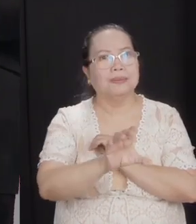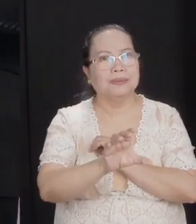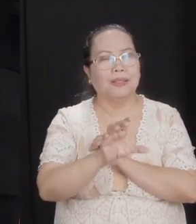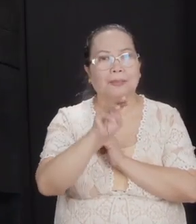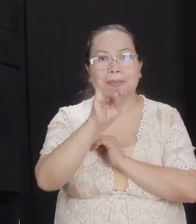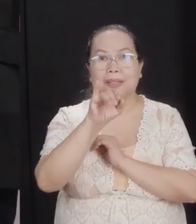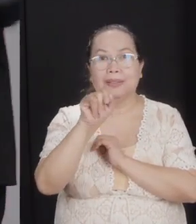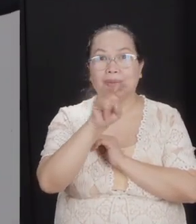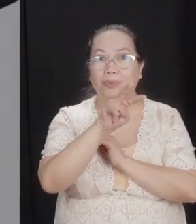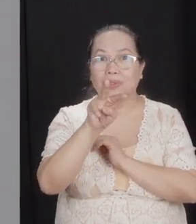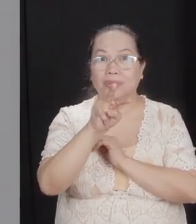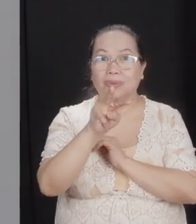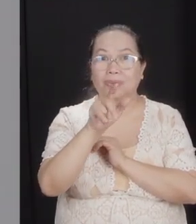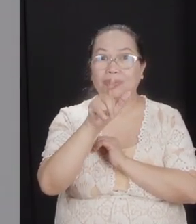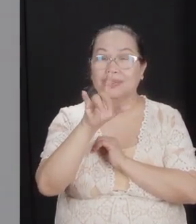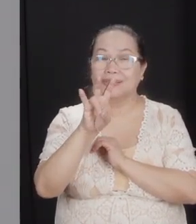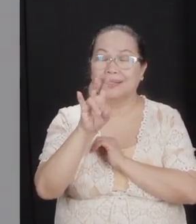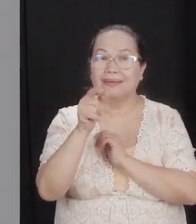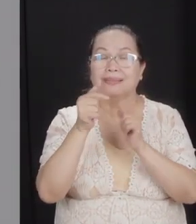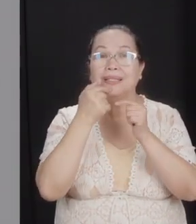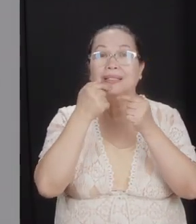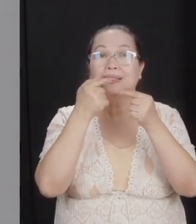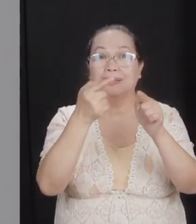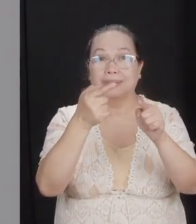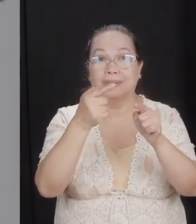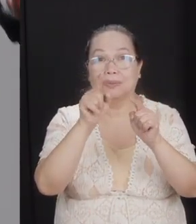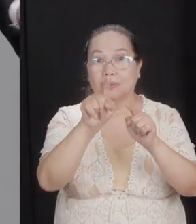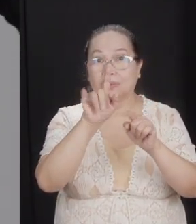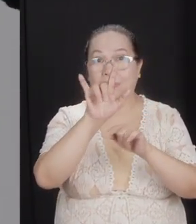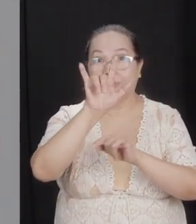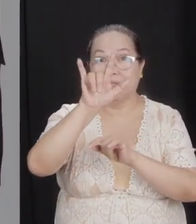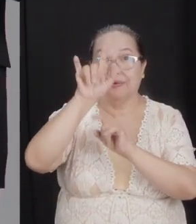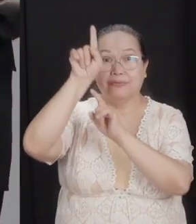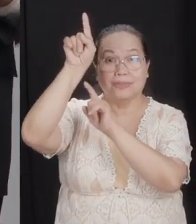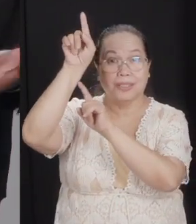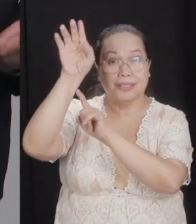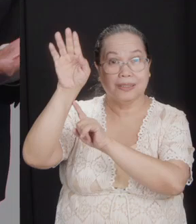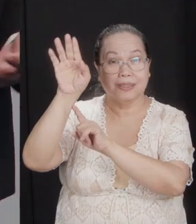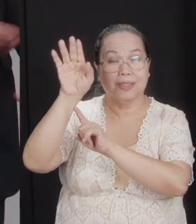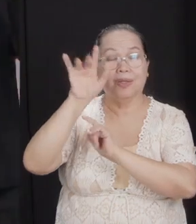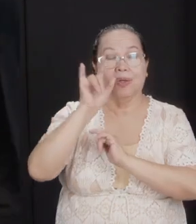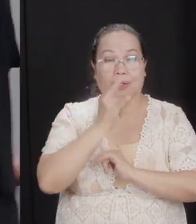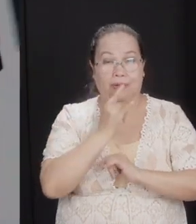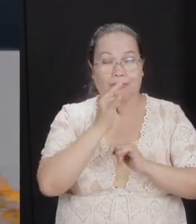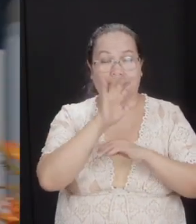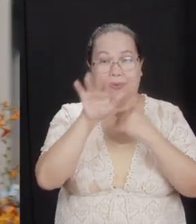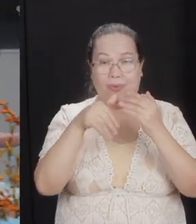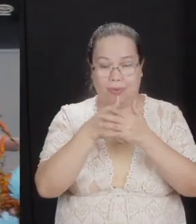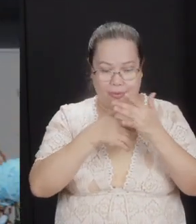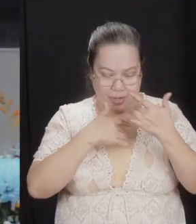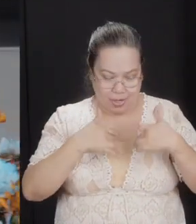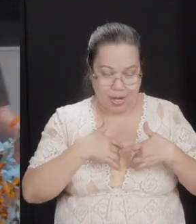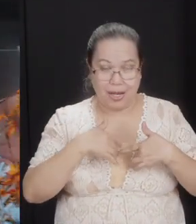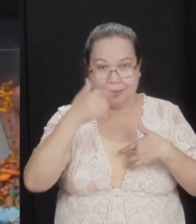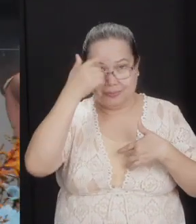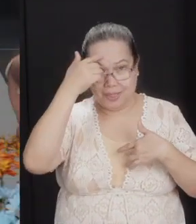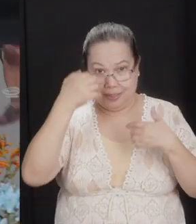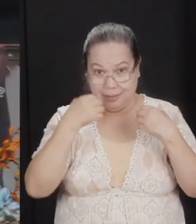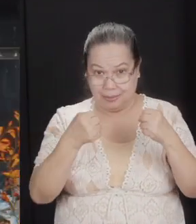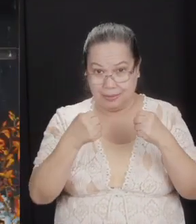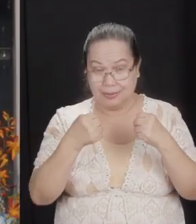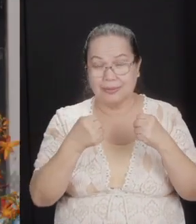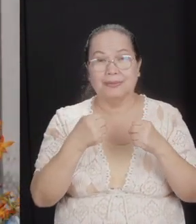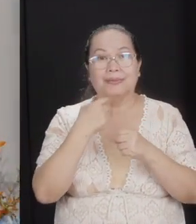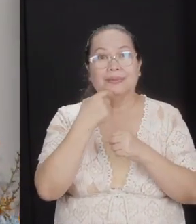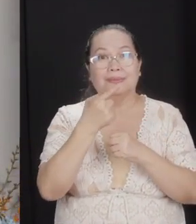37, somebody asked him, what's the great commandment? He said, you are to love the Lord your God with all your heart, soul, mind, and strength. That's what Josh is saying in verse 5.